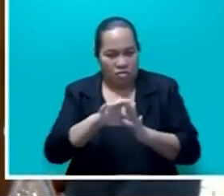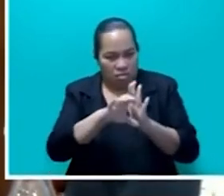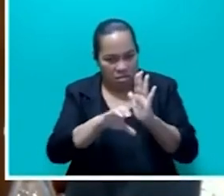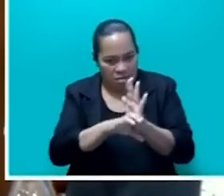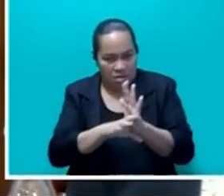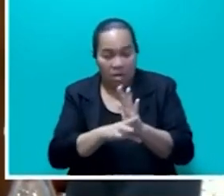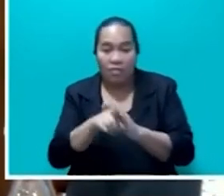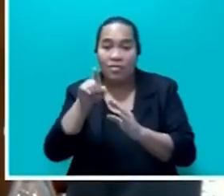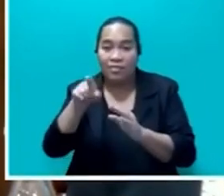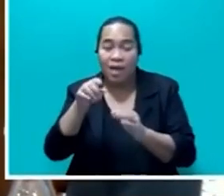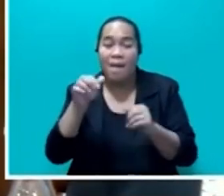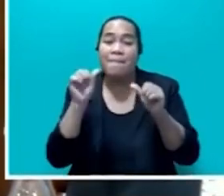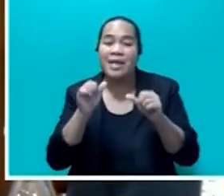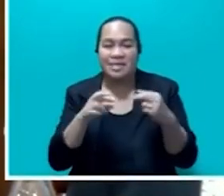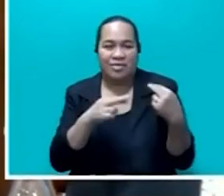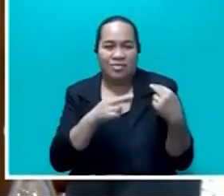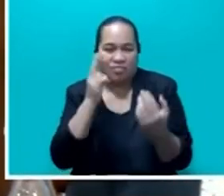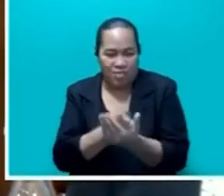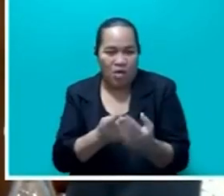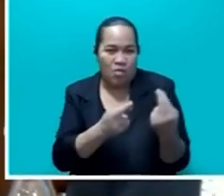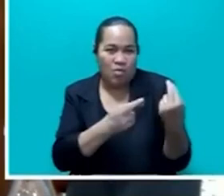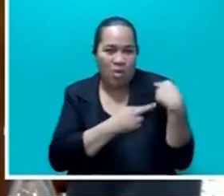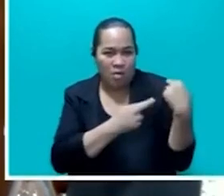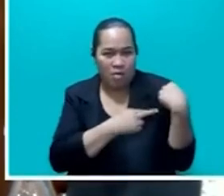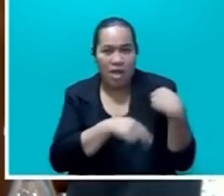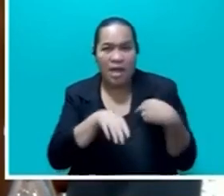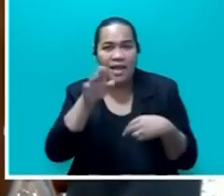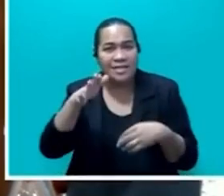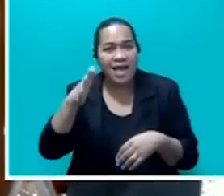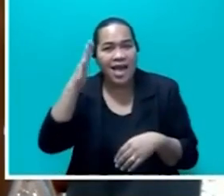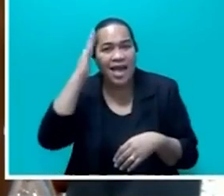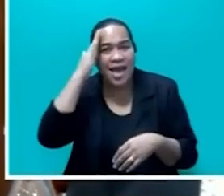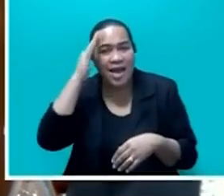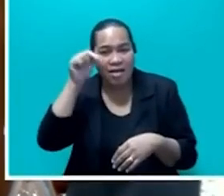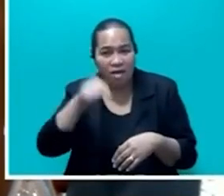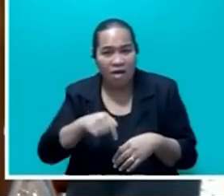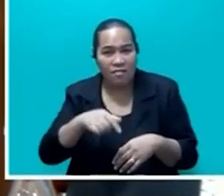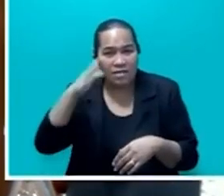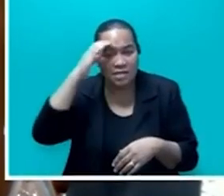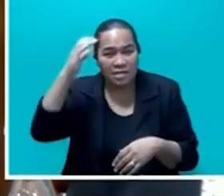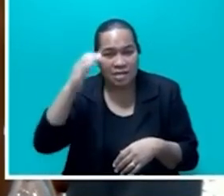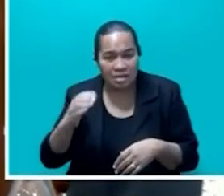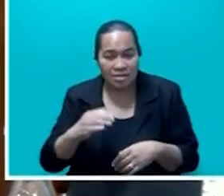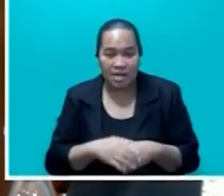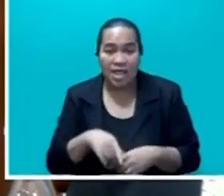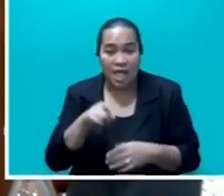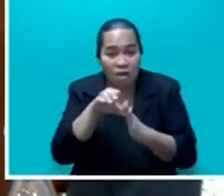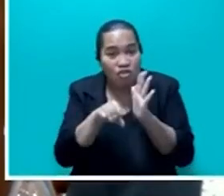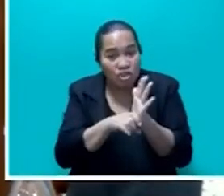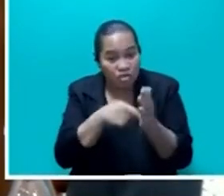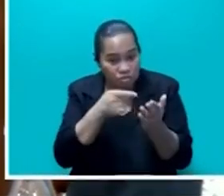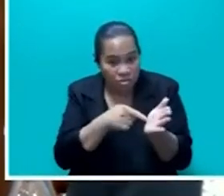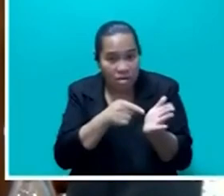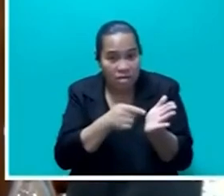President's critical role. His Excellency is the head of state and in whom the Constitution vests